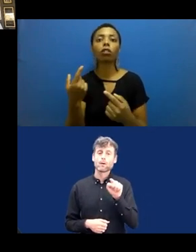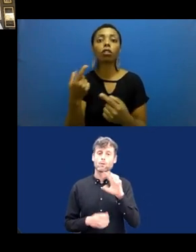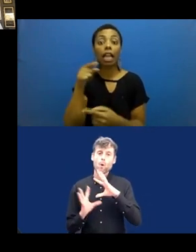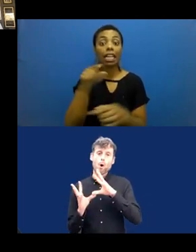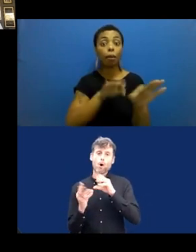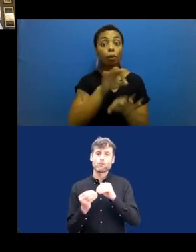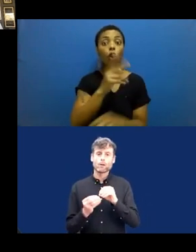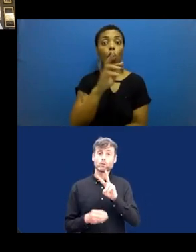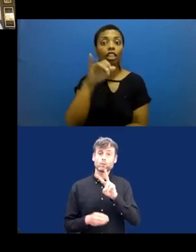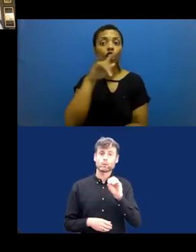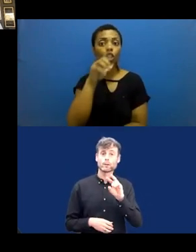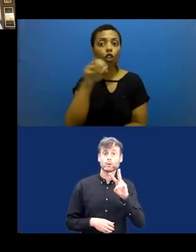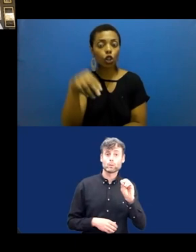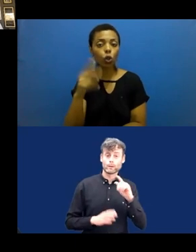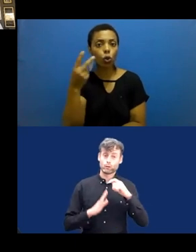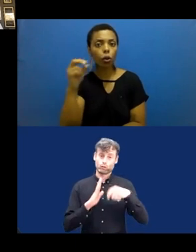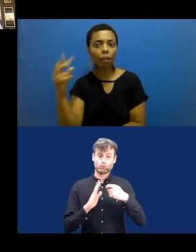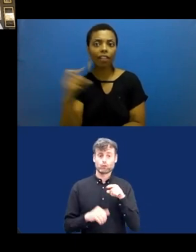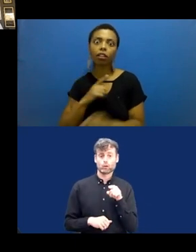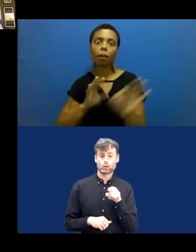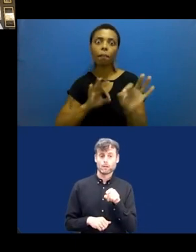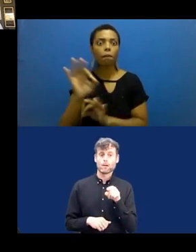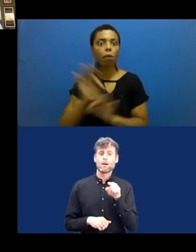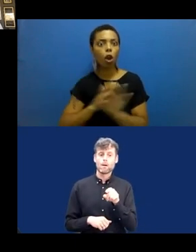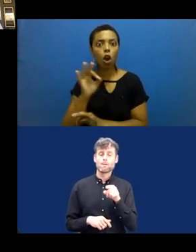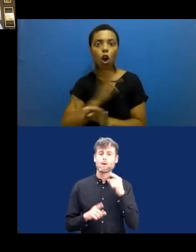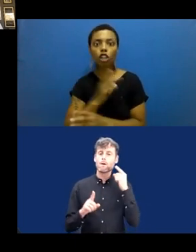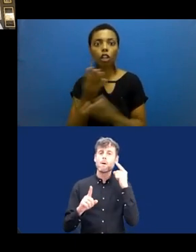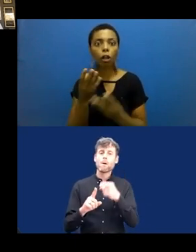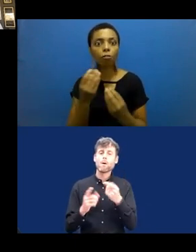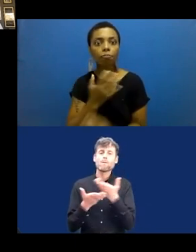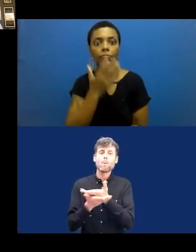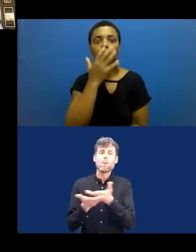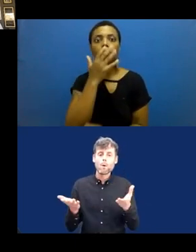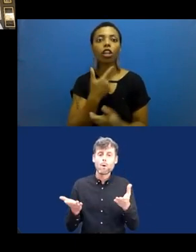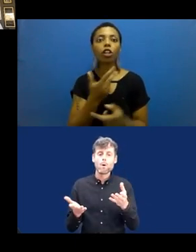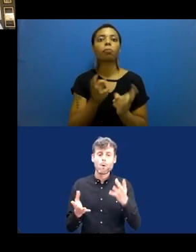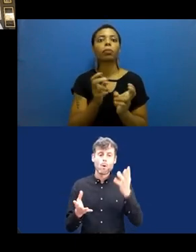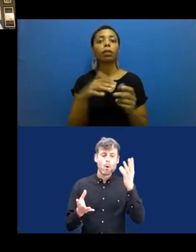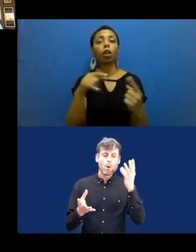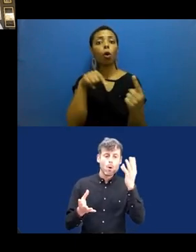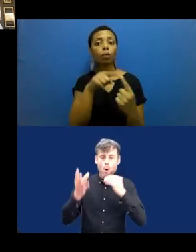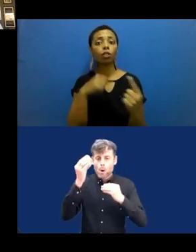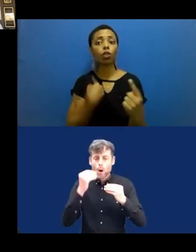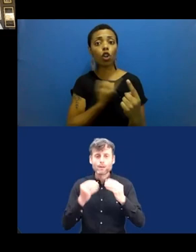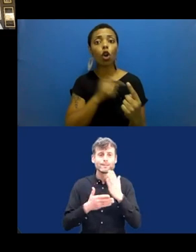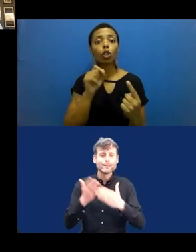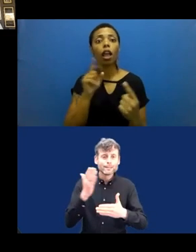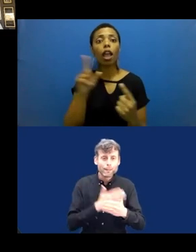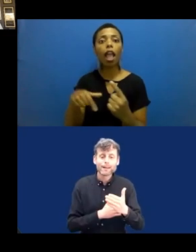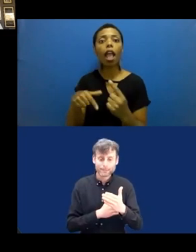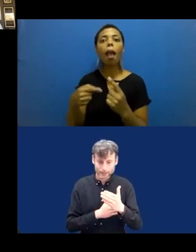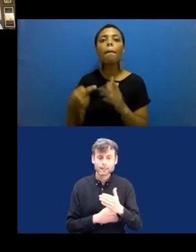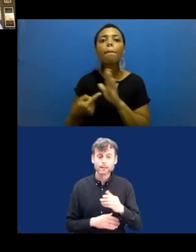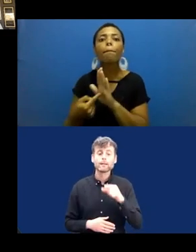multiple learning disabilities. And the goal of the project is to produce a personalized ICT platform